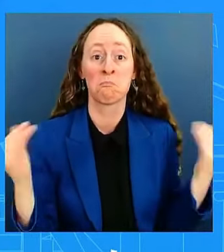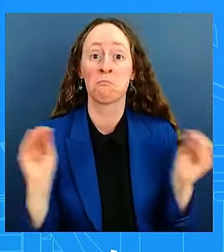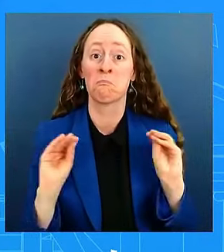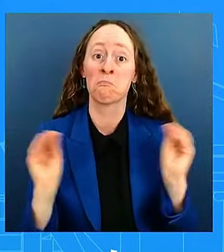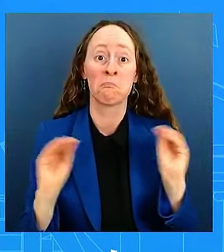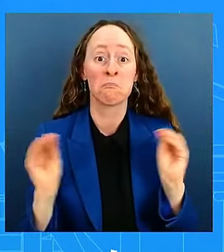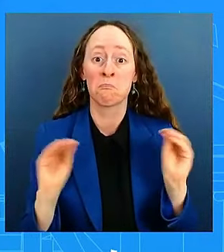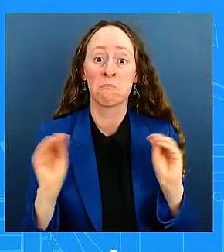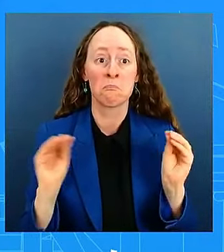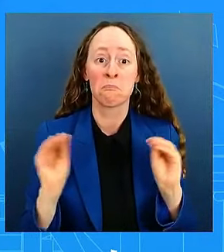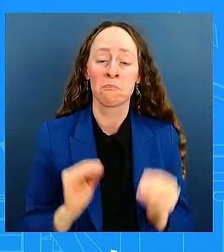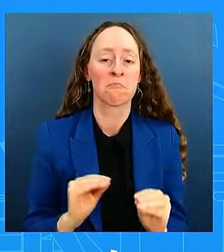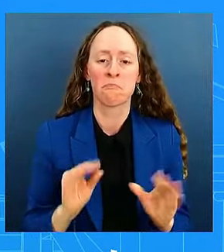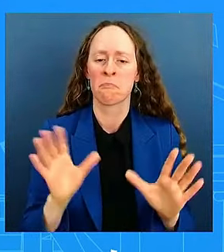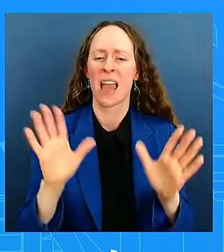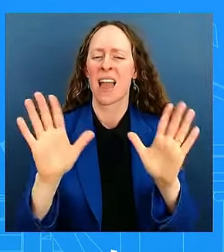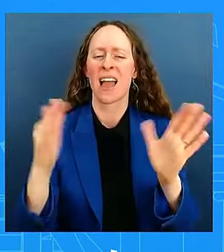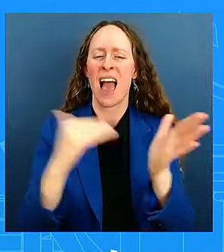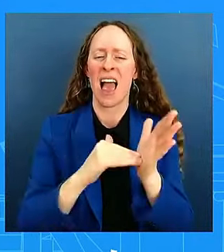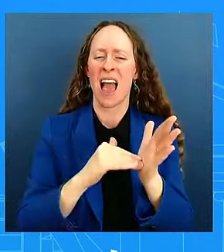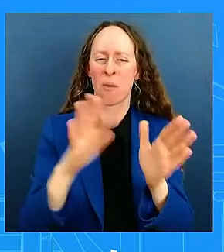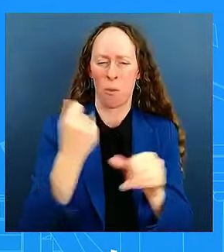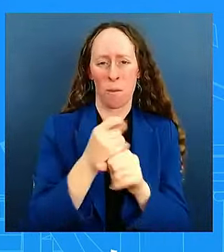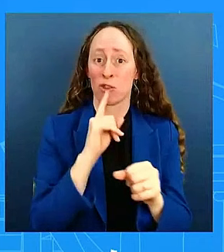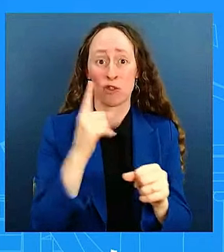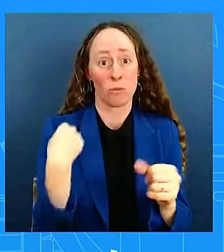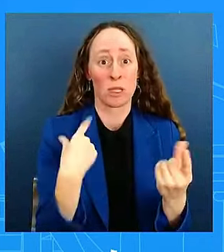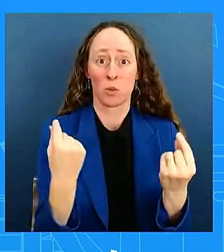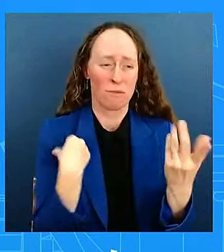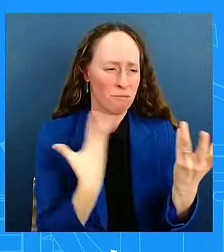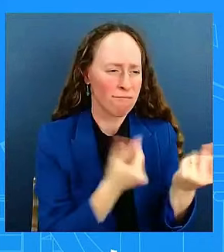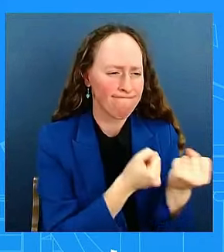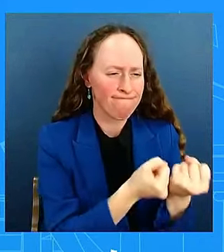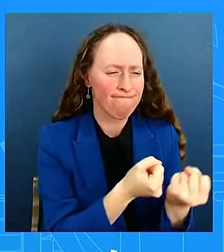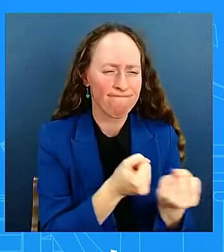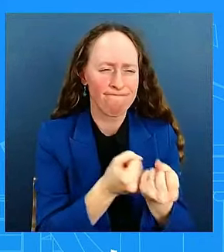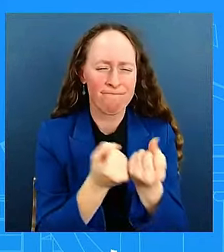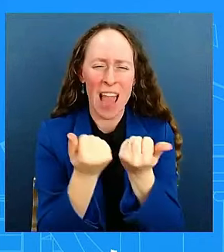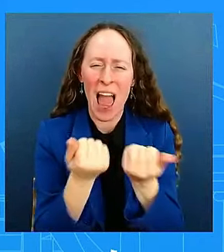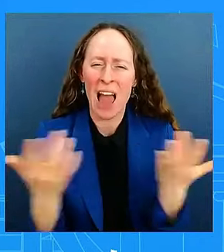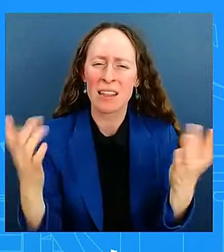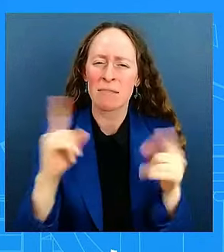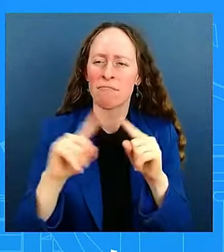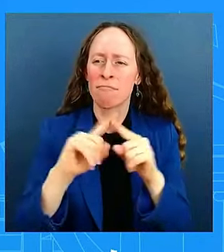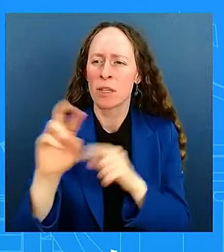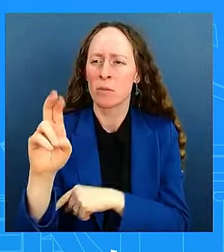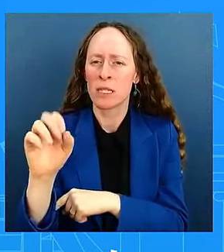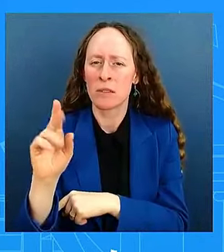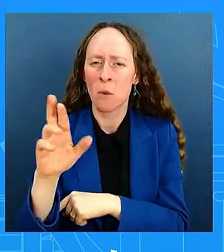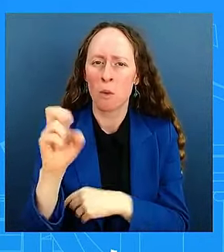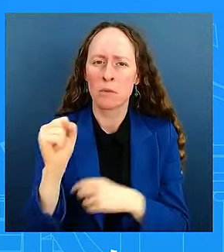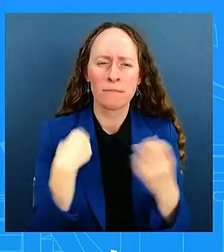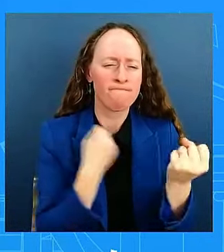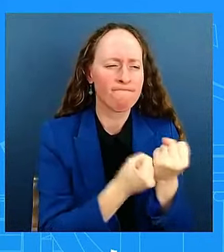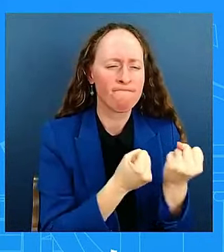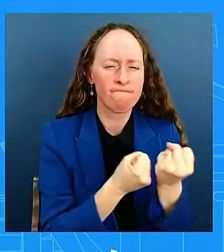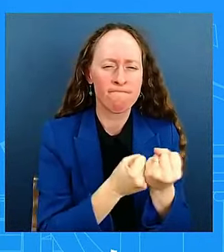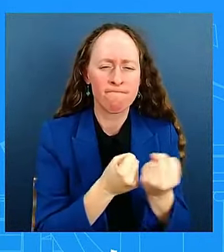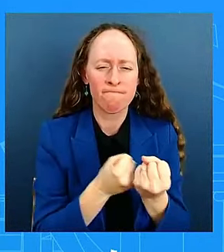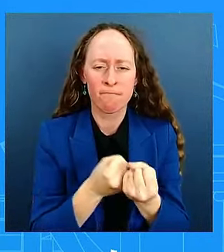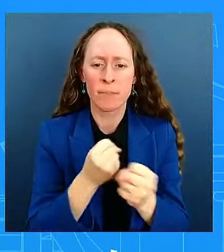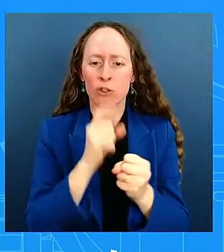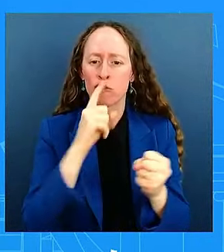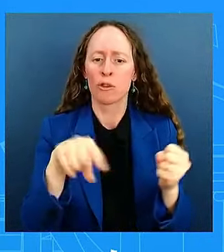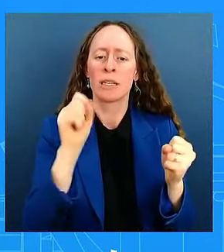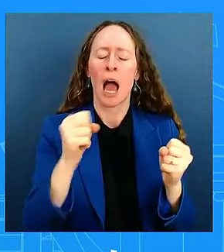so that community, uh, can respond to recovery and also get back on their feet and deal with this disaster. We want to make sure we want